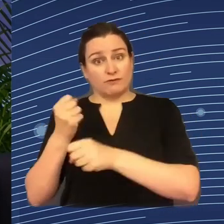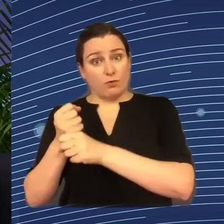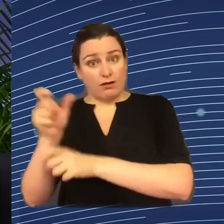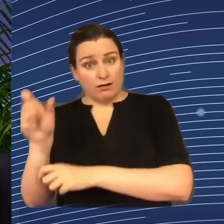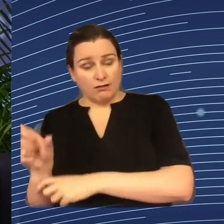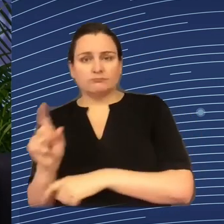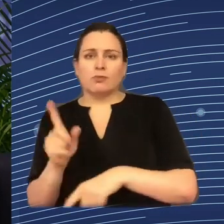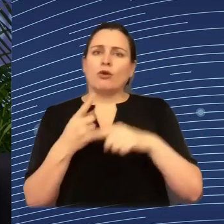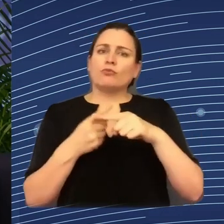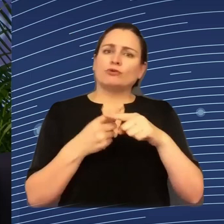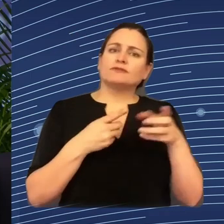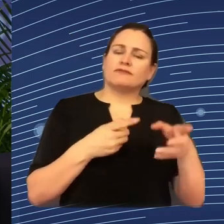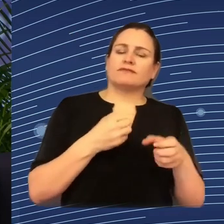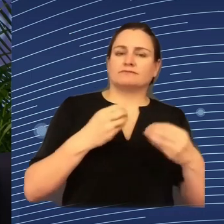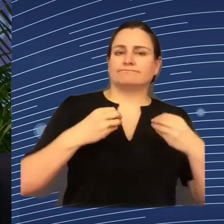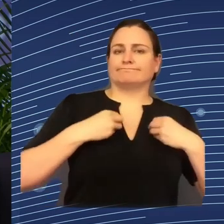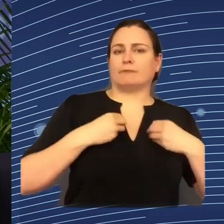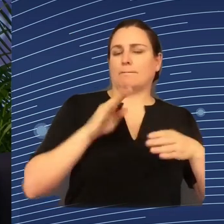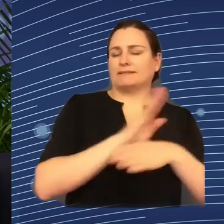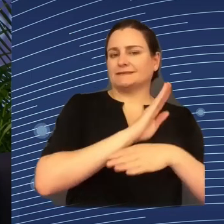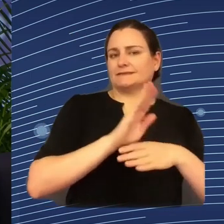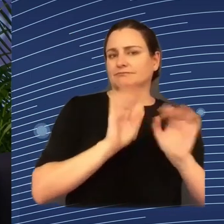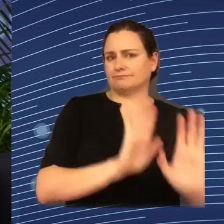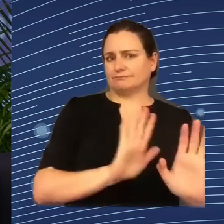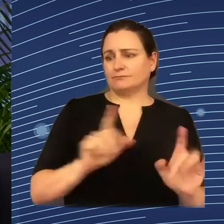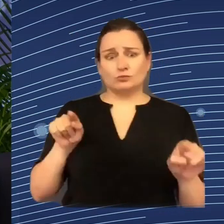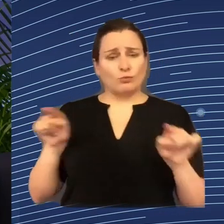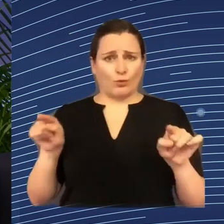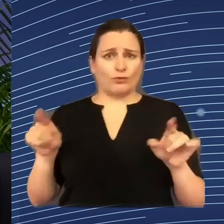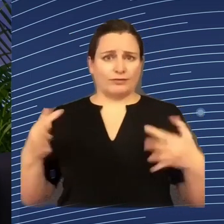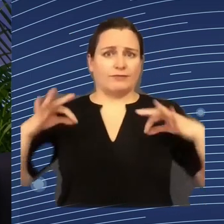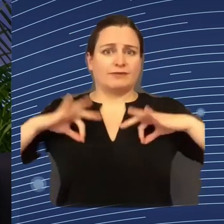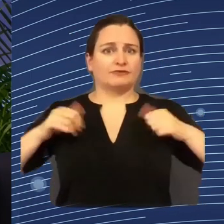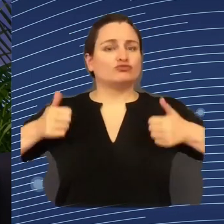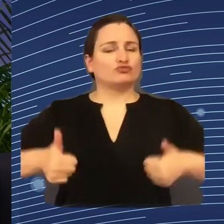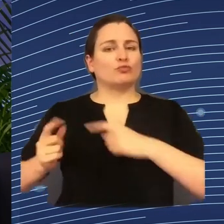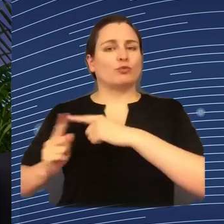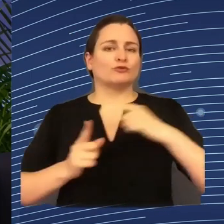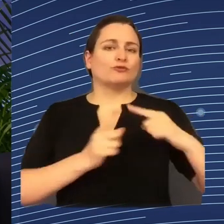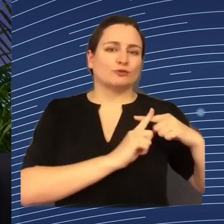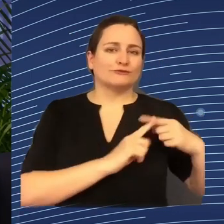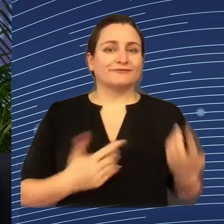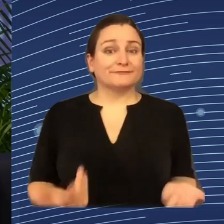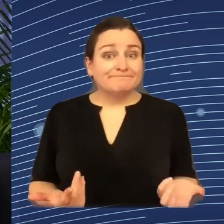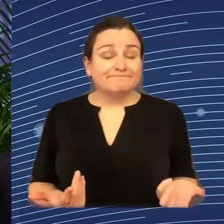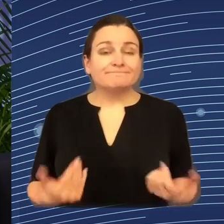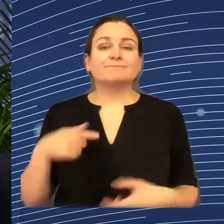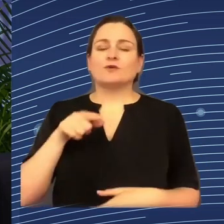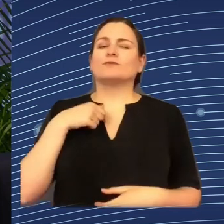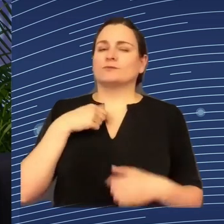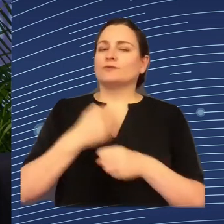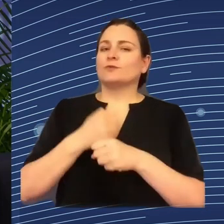usually we know the one that has to implement it without being able to say anything. And I think exactly what we are looking for